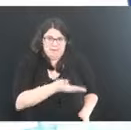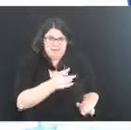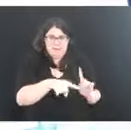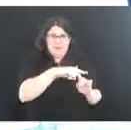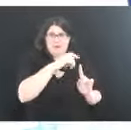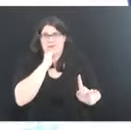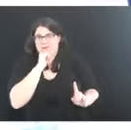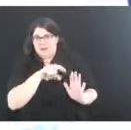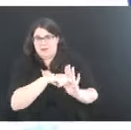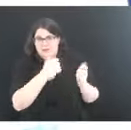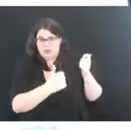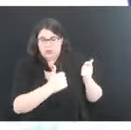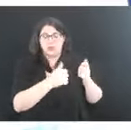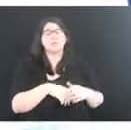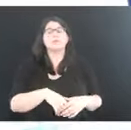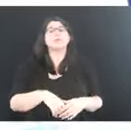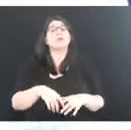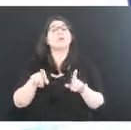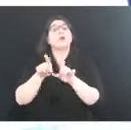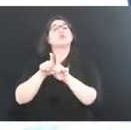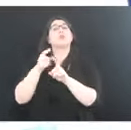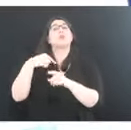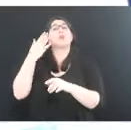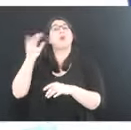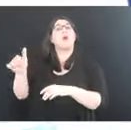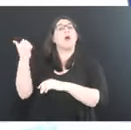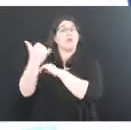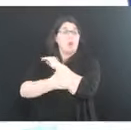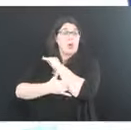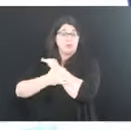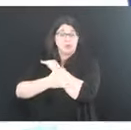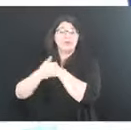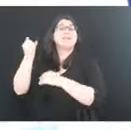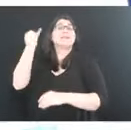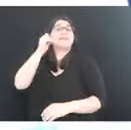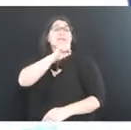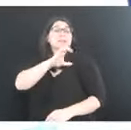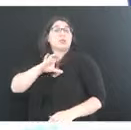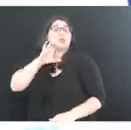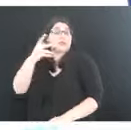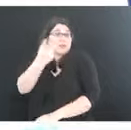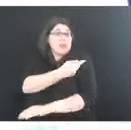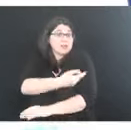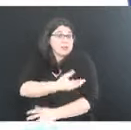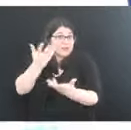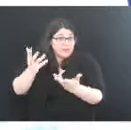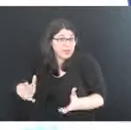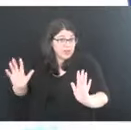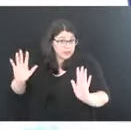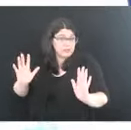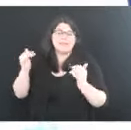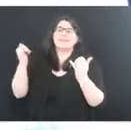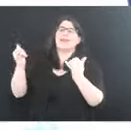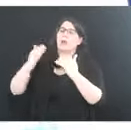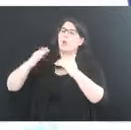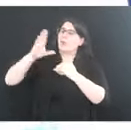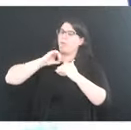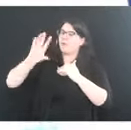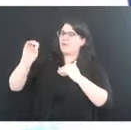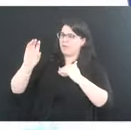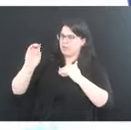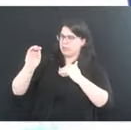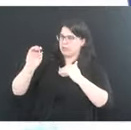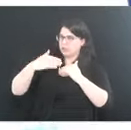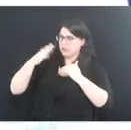that have effectively vaccinated their older population, and this is now 50 and above I'm talking about,